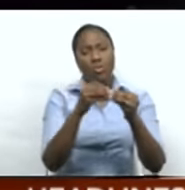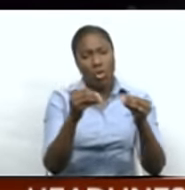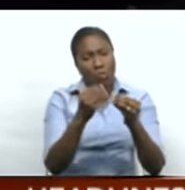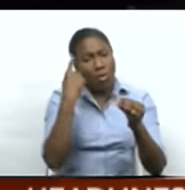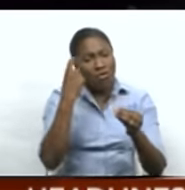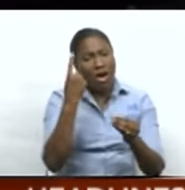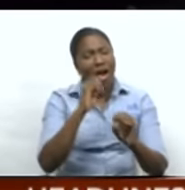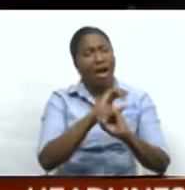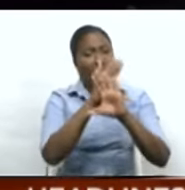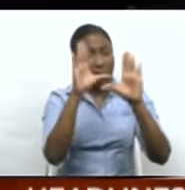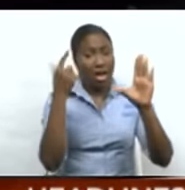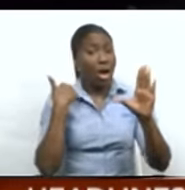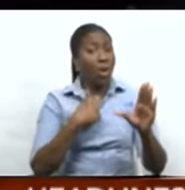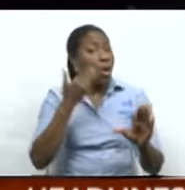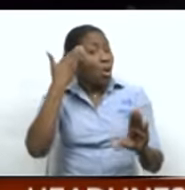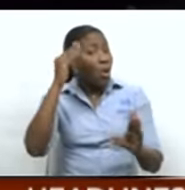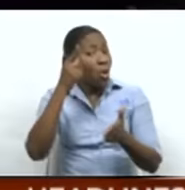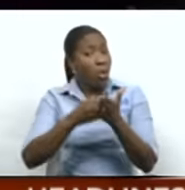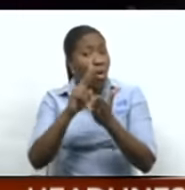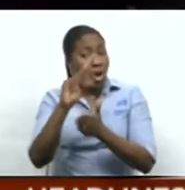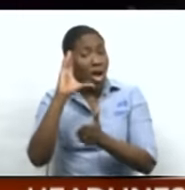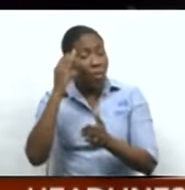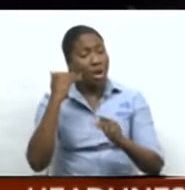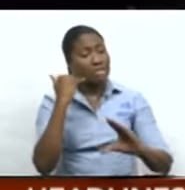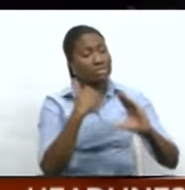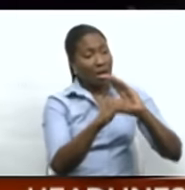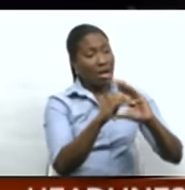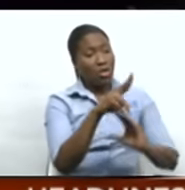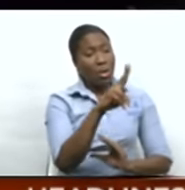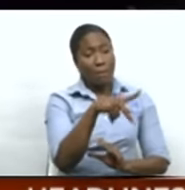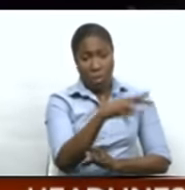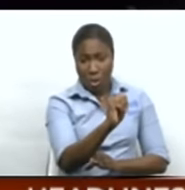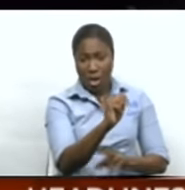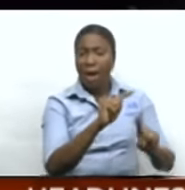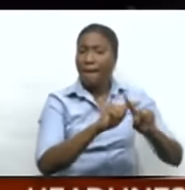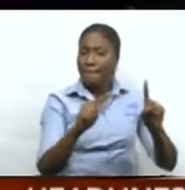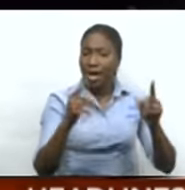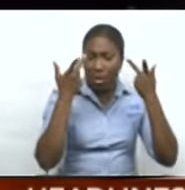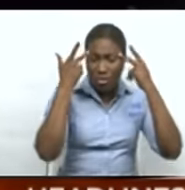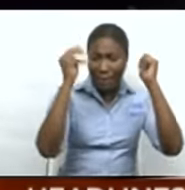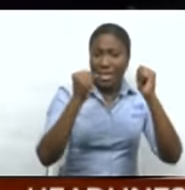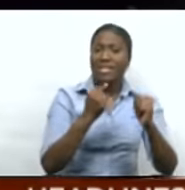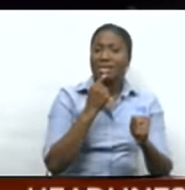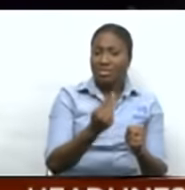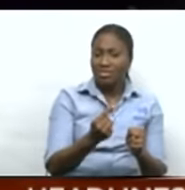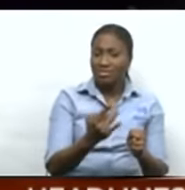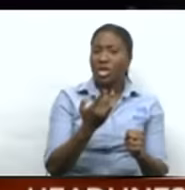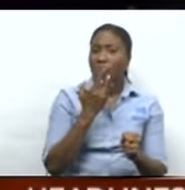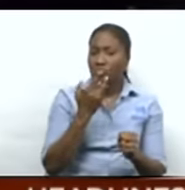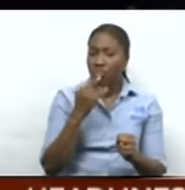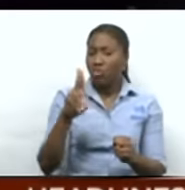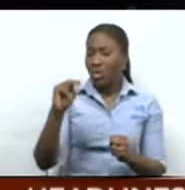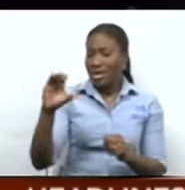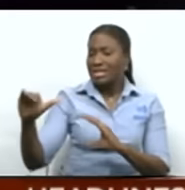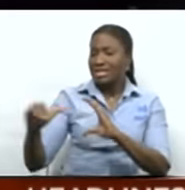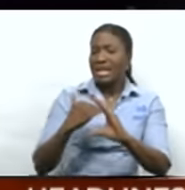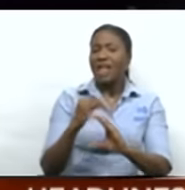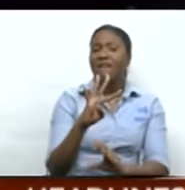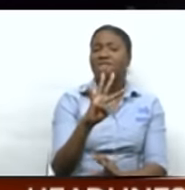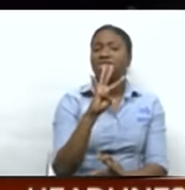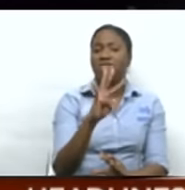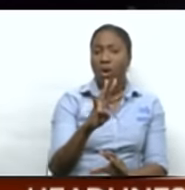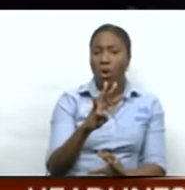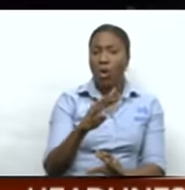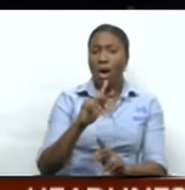plan to write to the PM saying, but some of the requests laid out by the Prime Minister include having the opposition send four parliamentarians